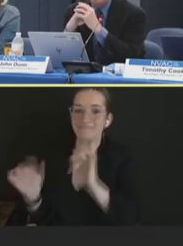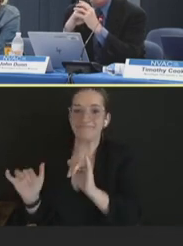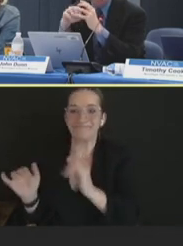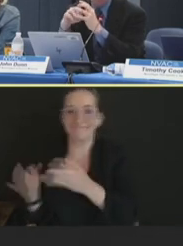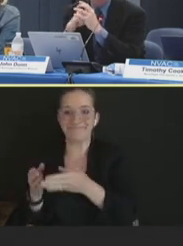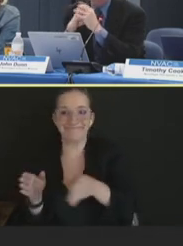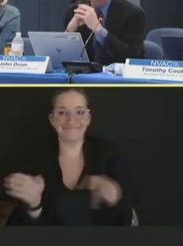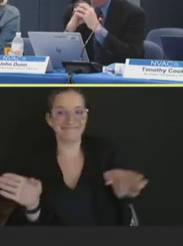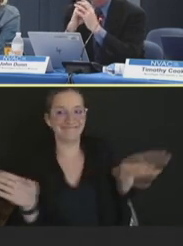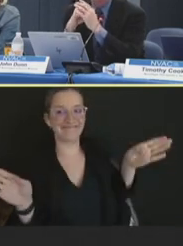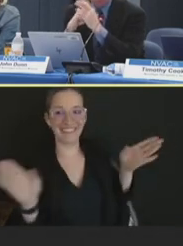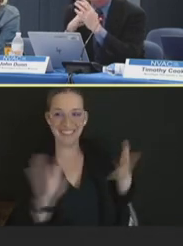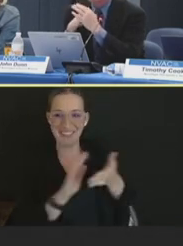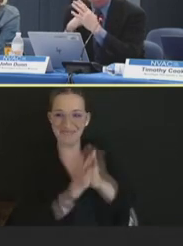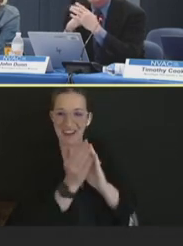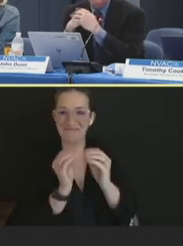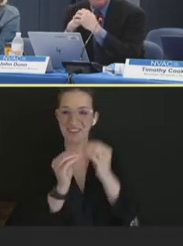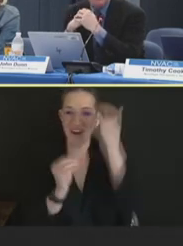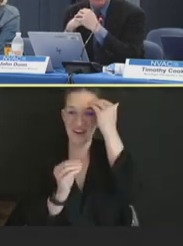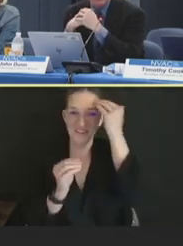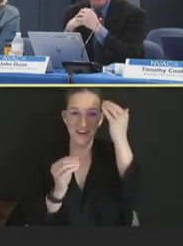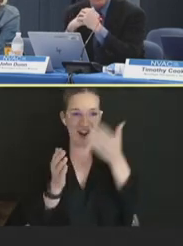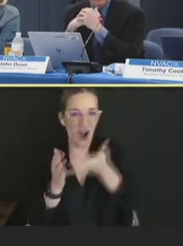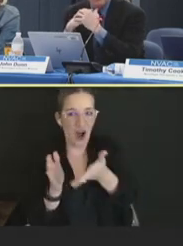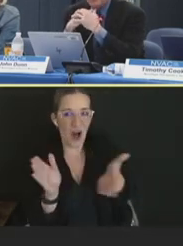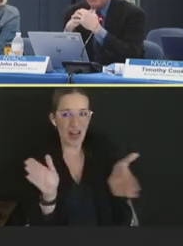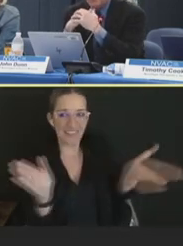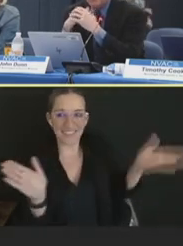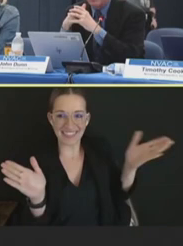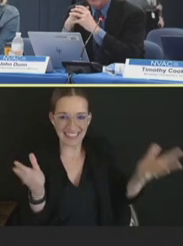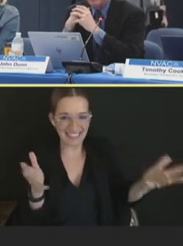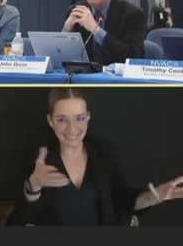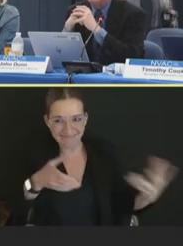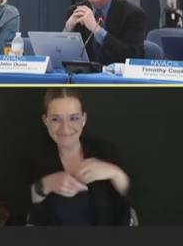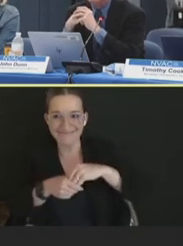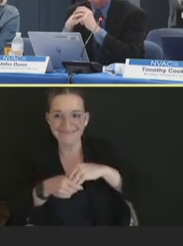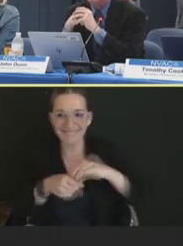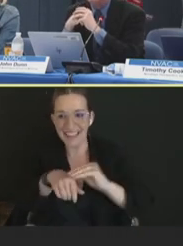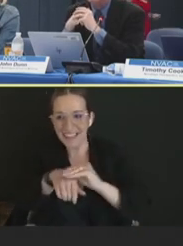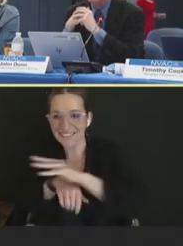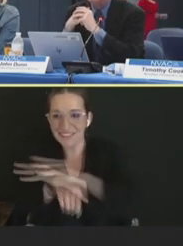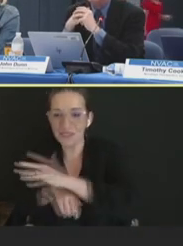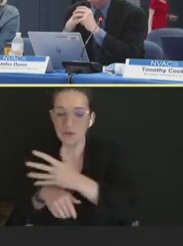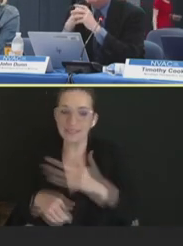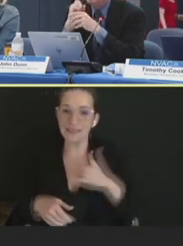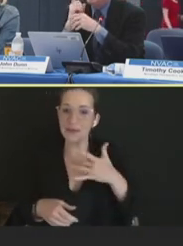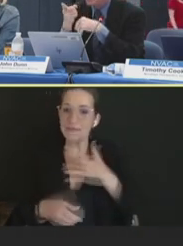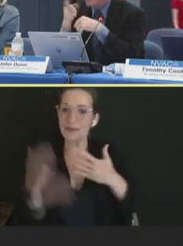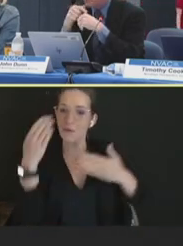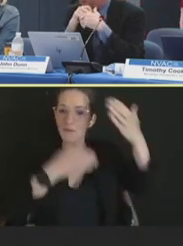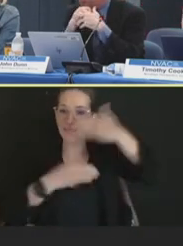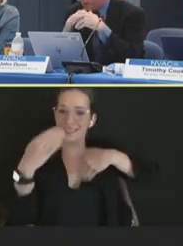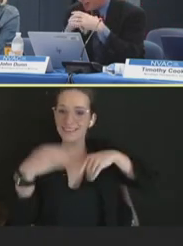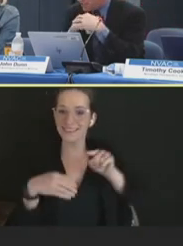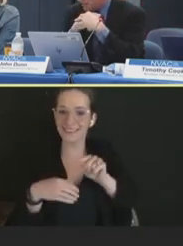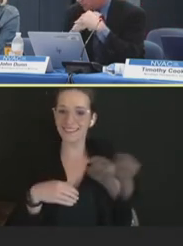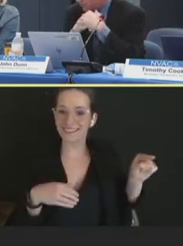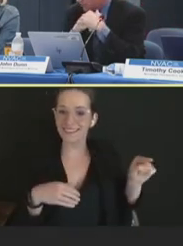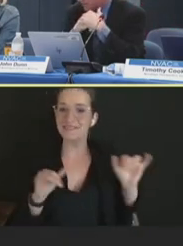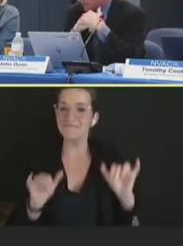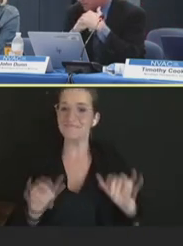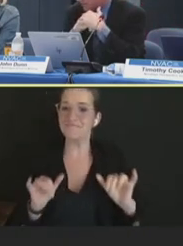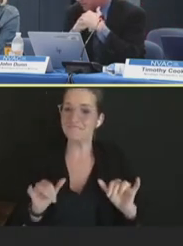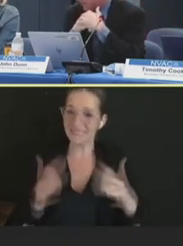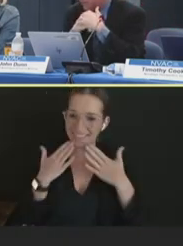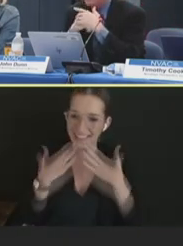all of this other stuff plays such a huge role in that that I think often gets overlooked. I just had one